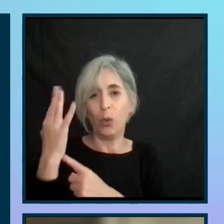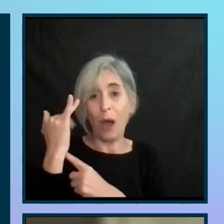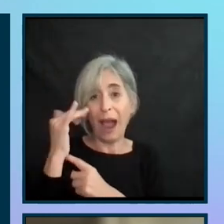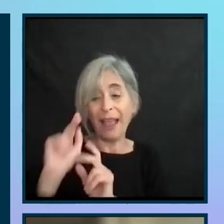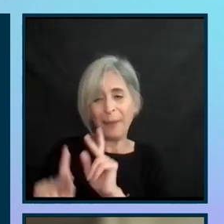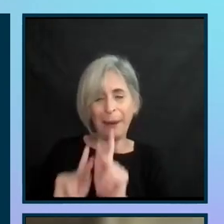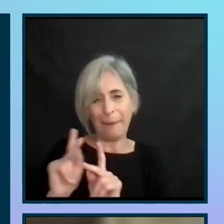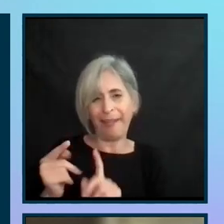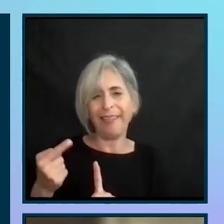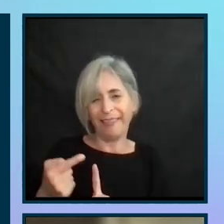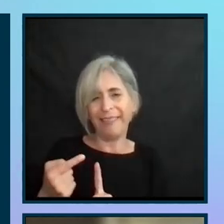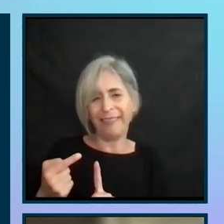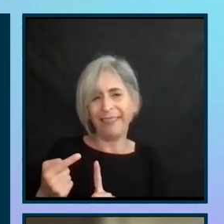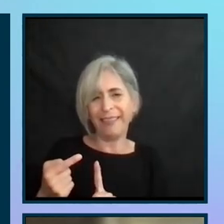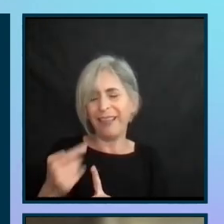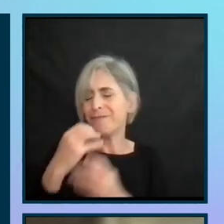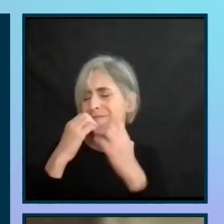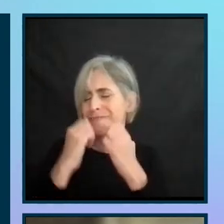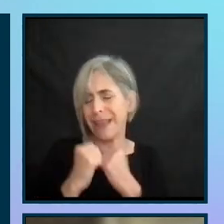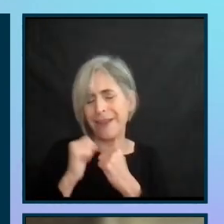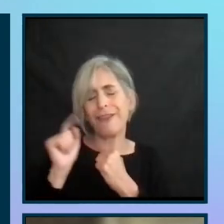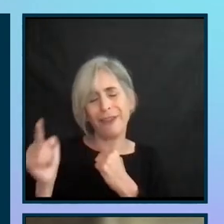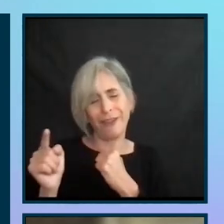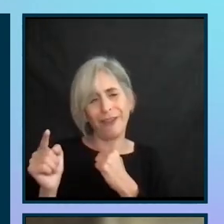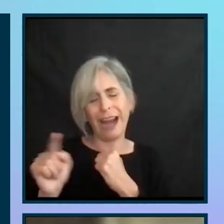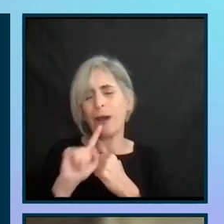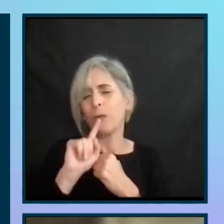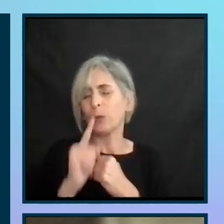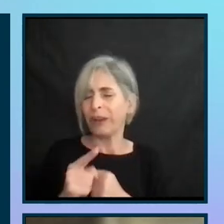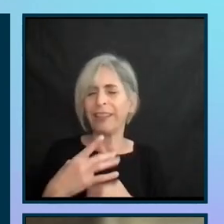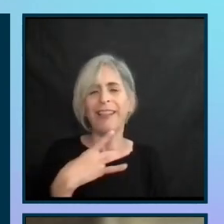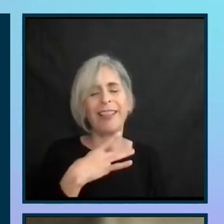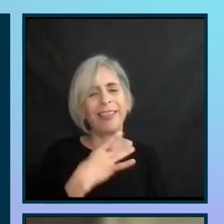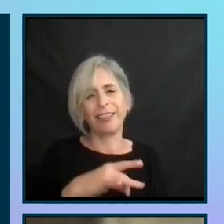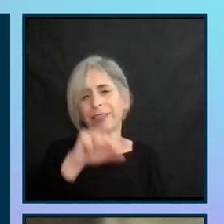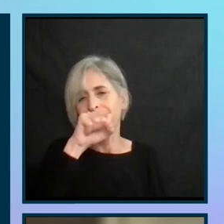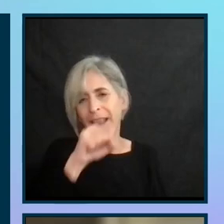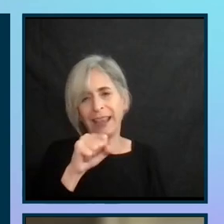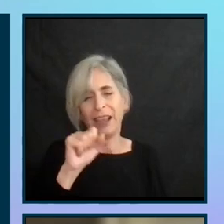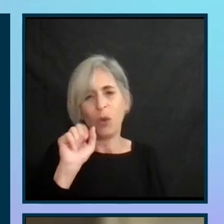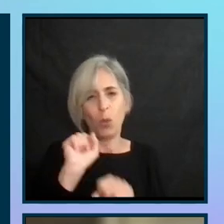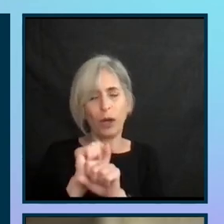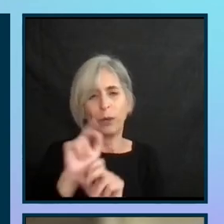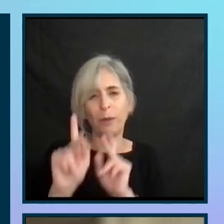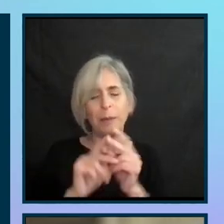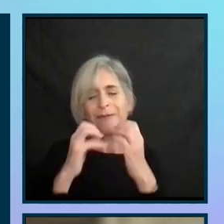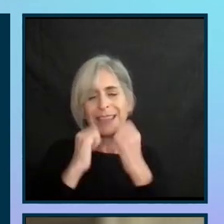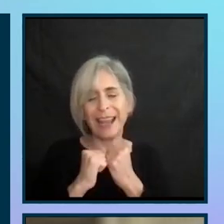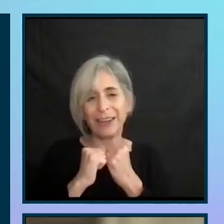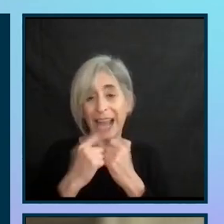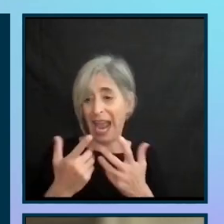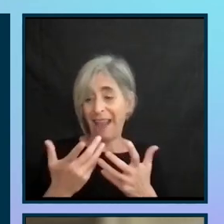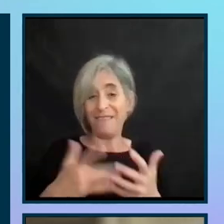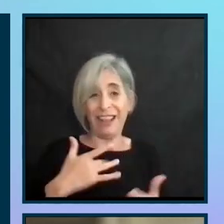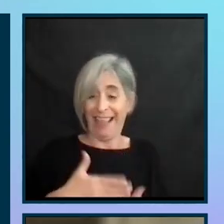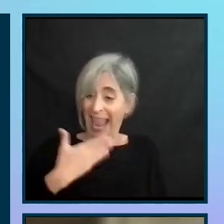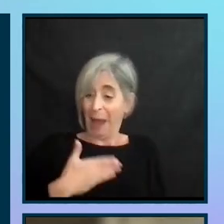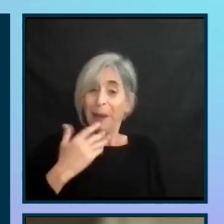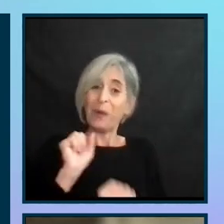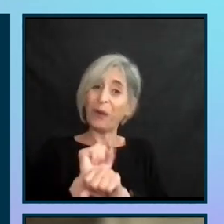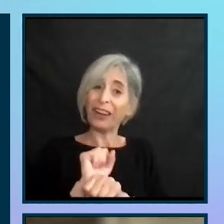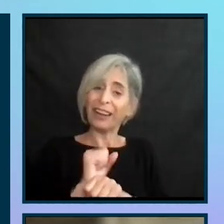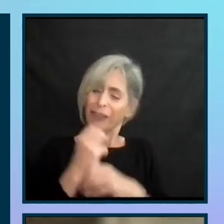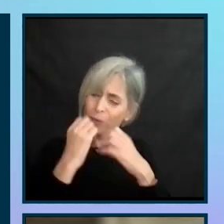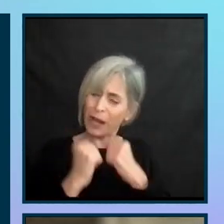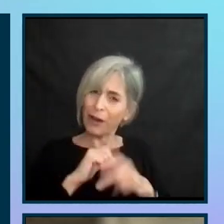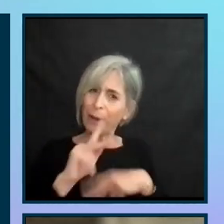the people care. That's one of the things that I really like about it. We care about, you know, being happy at work, we care about the people that